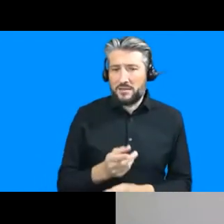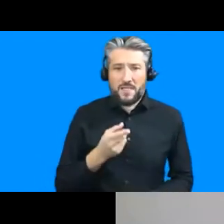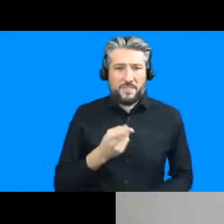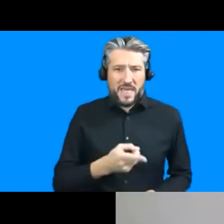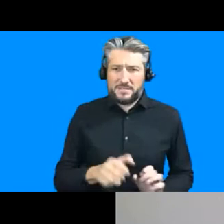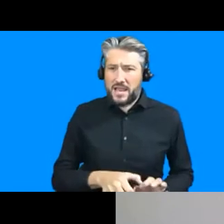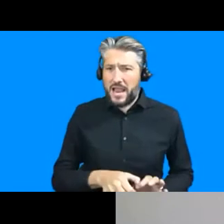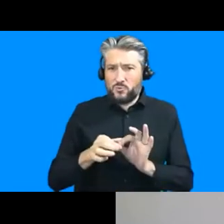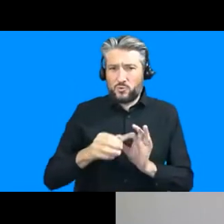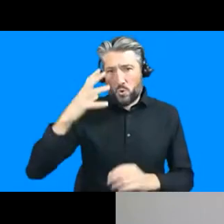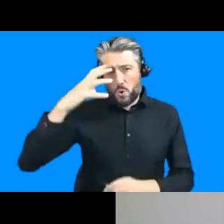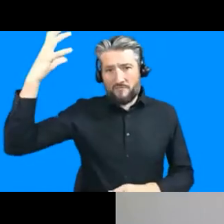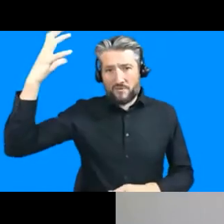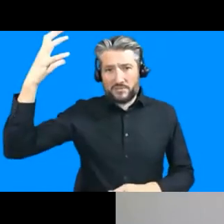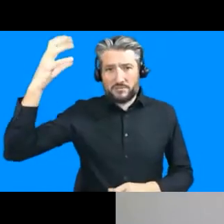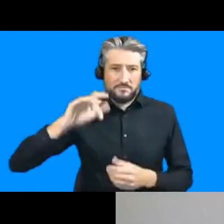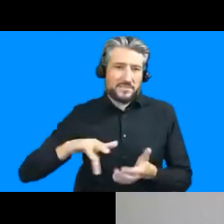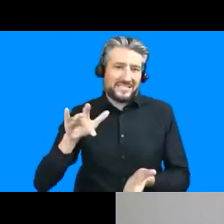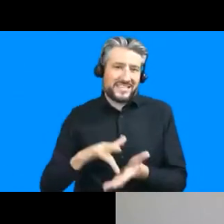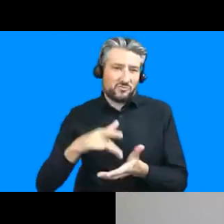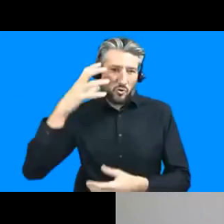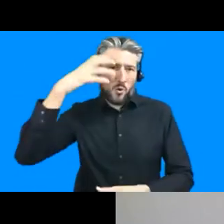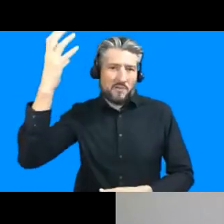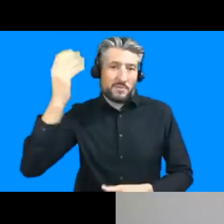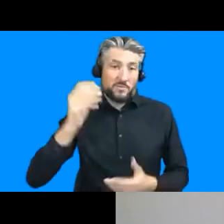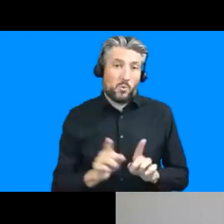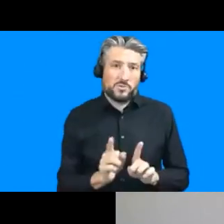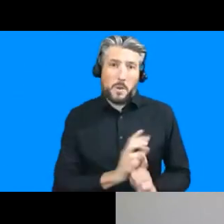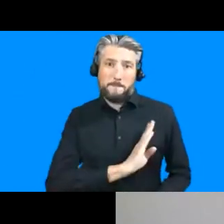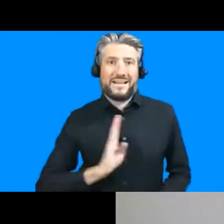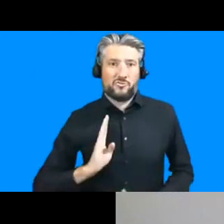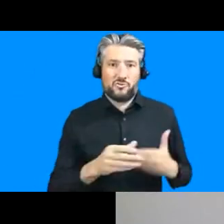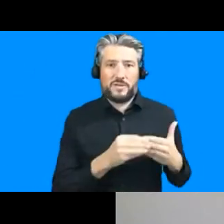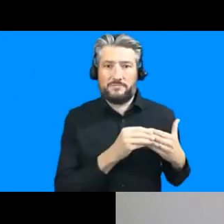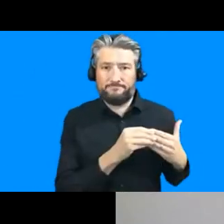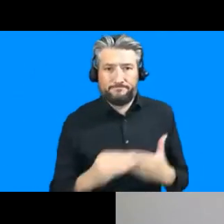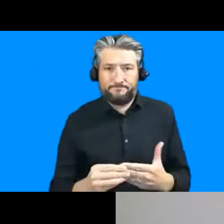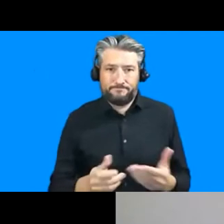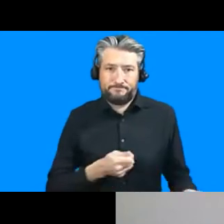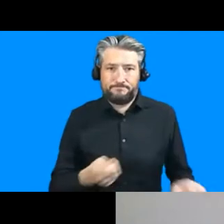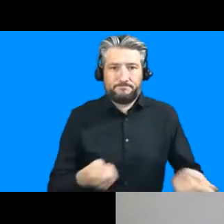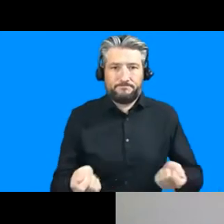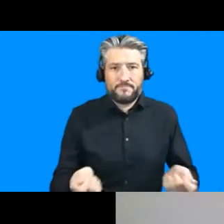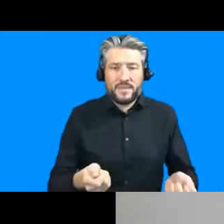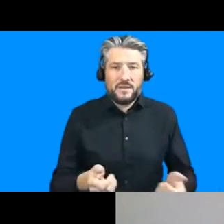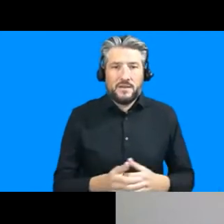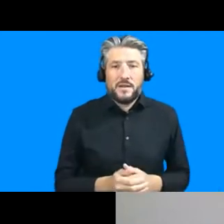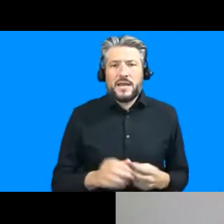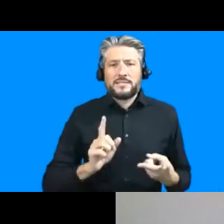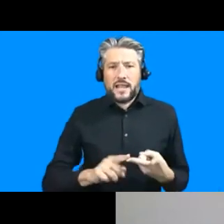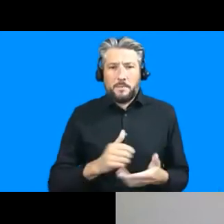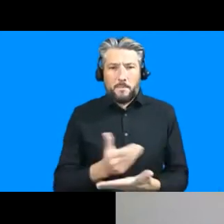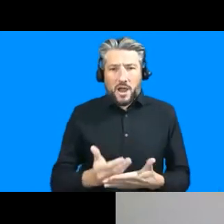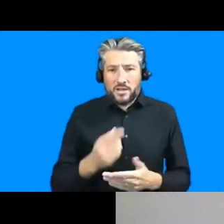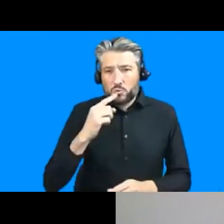military of course is is leading the way so your your second question is uh about um elite academic communities